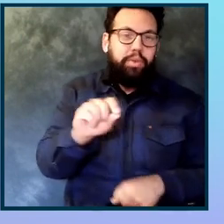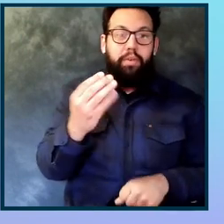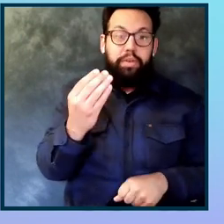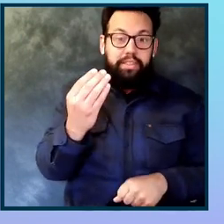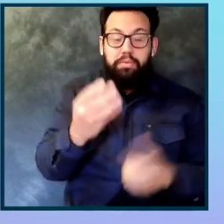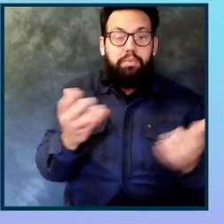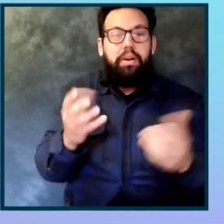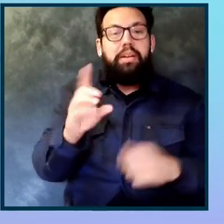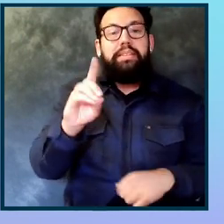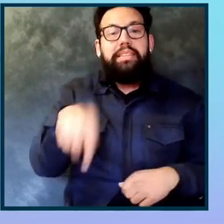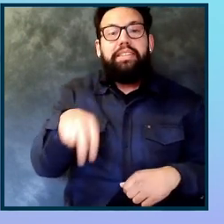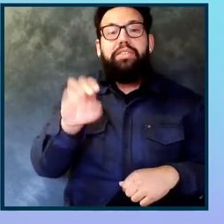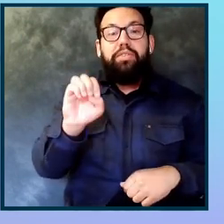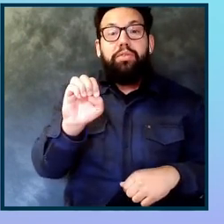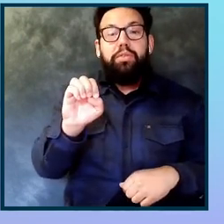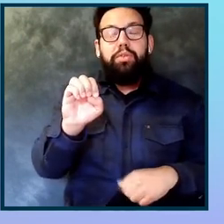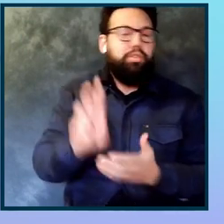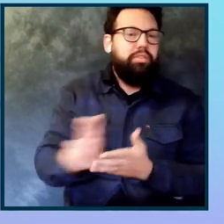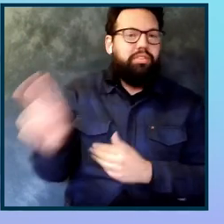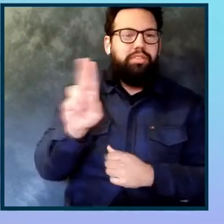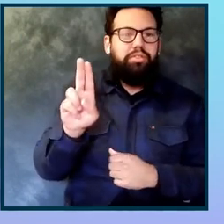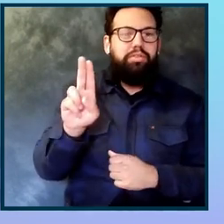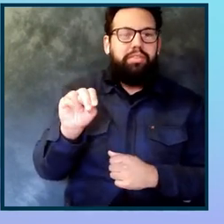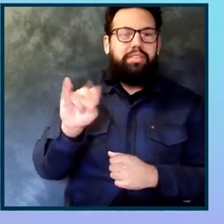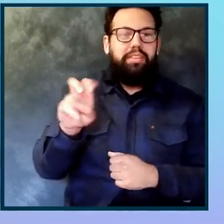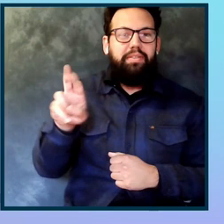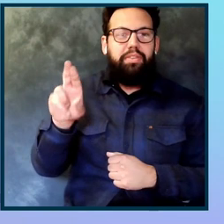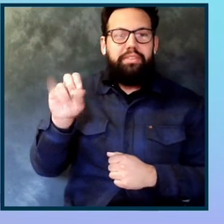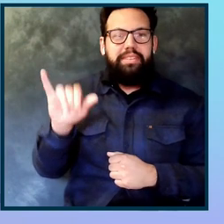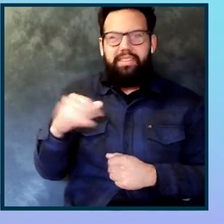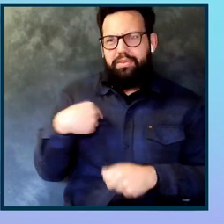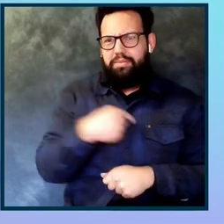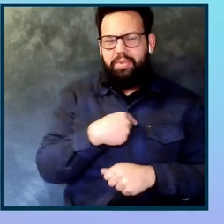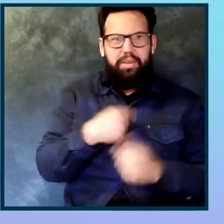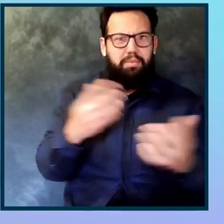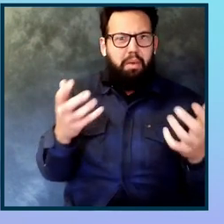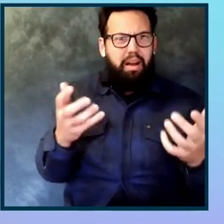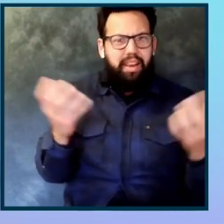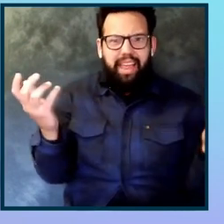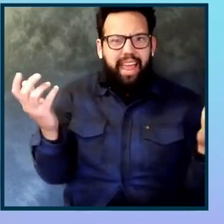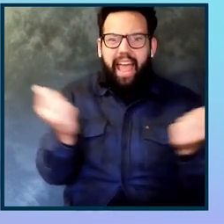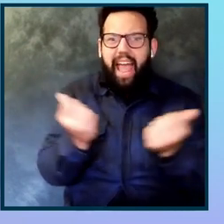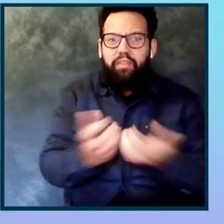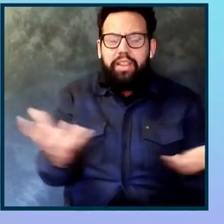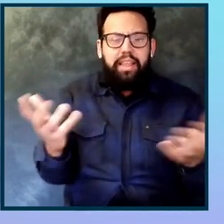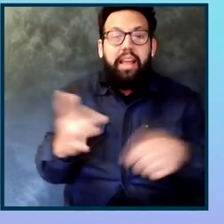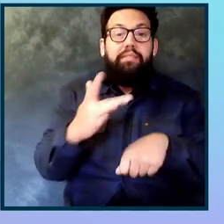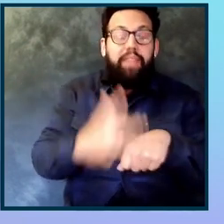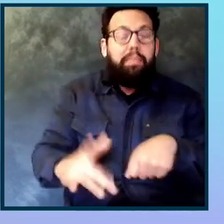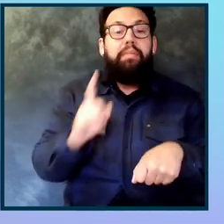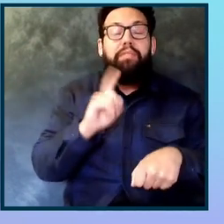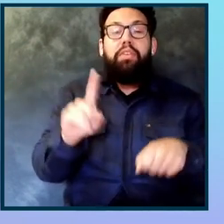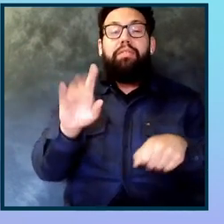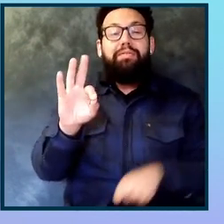years down the line. We wanted to make everything, all the courses available for free for people with